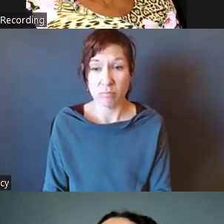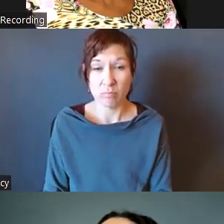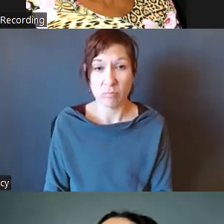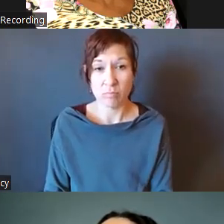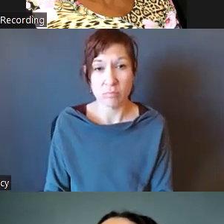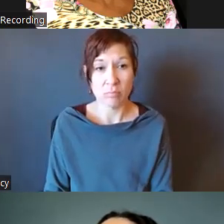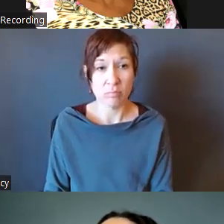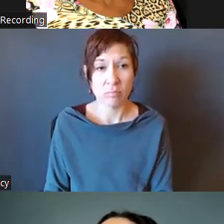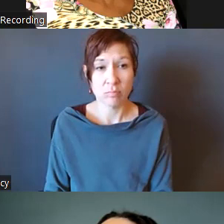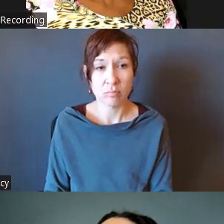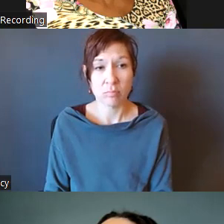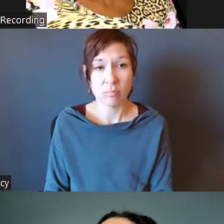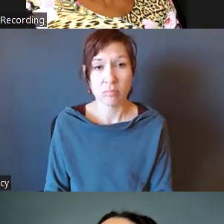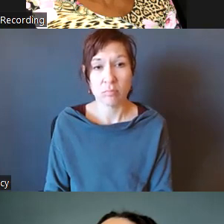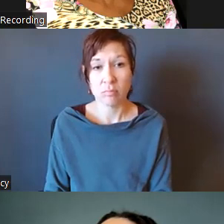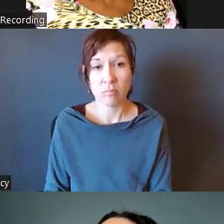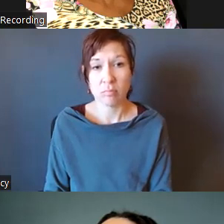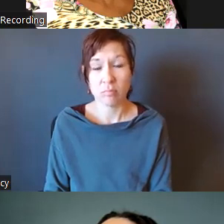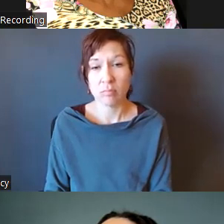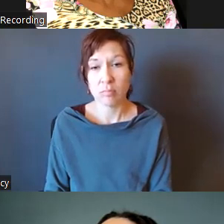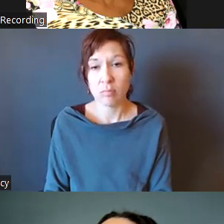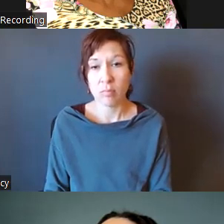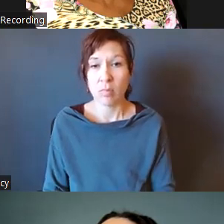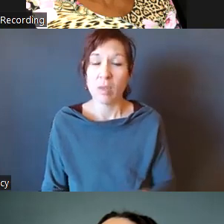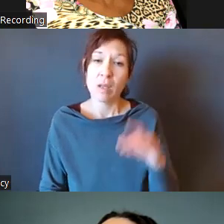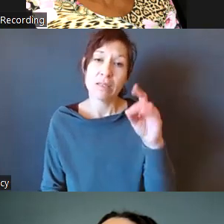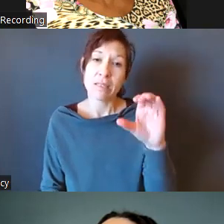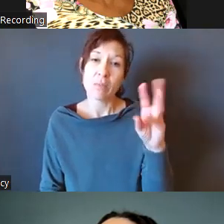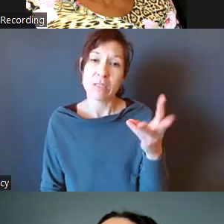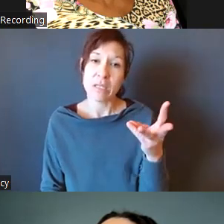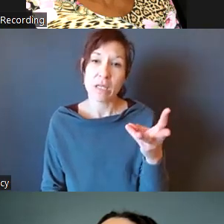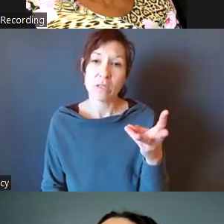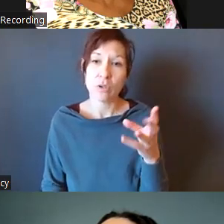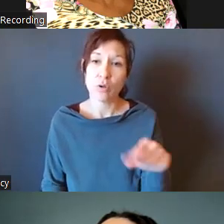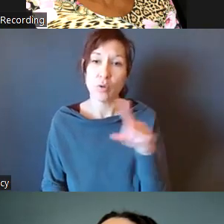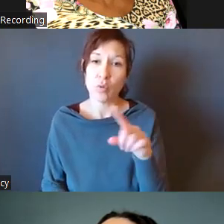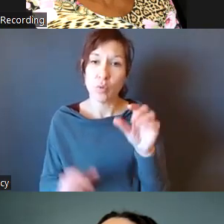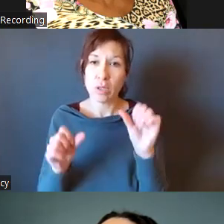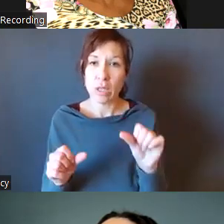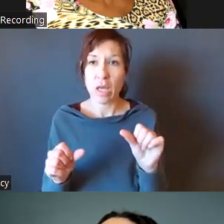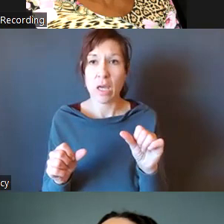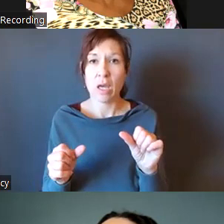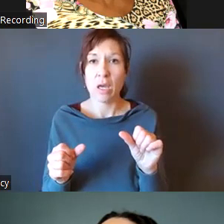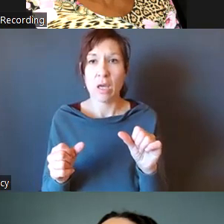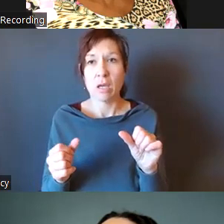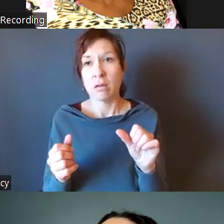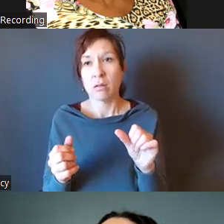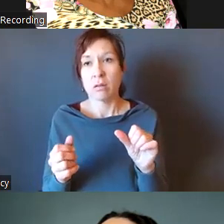6th, that you all would have reviewed and sent to me any input that you had.